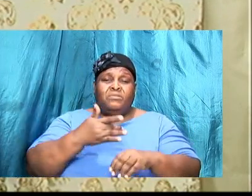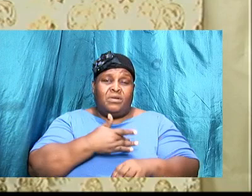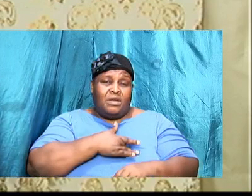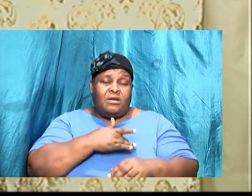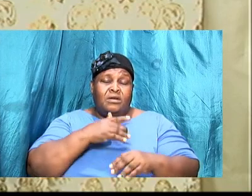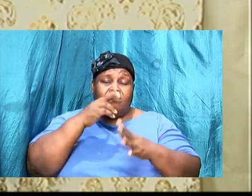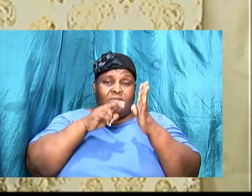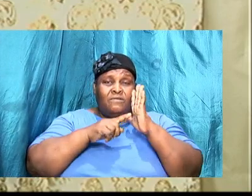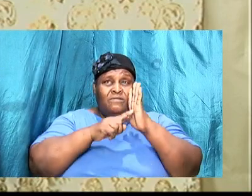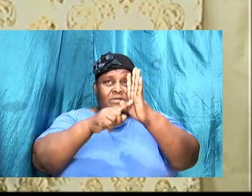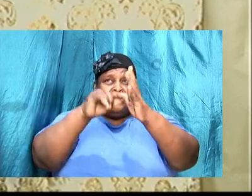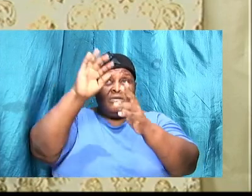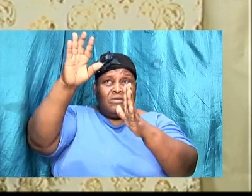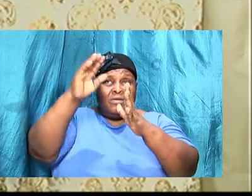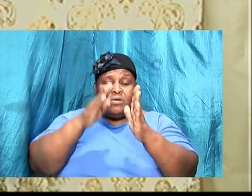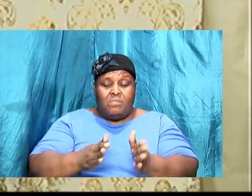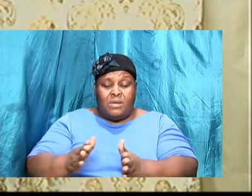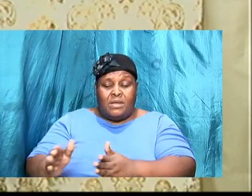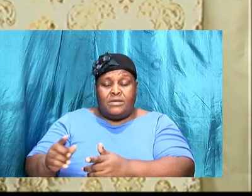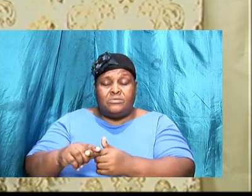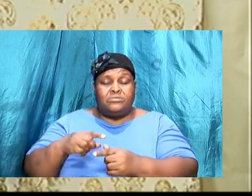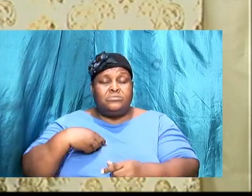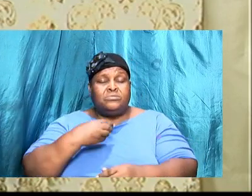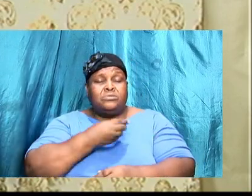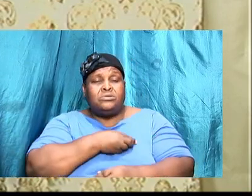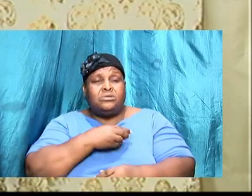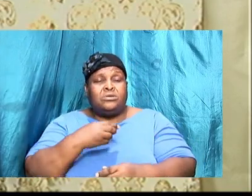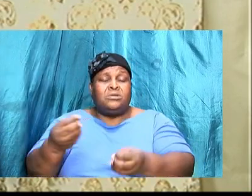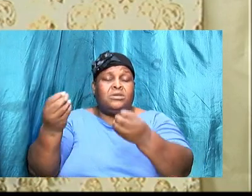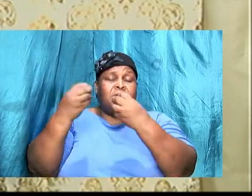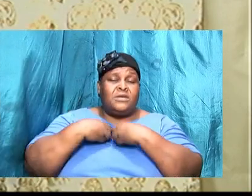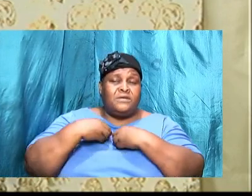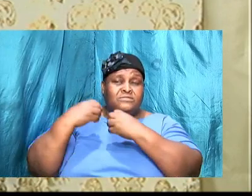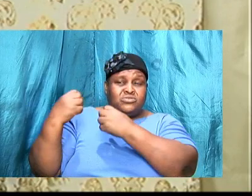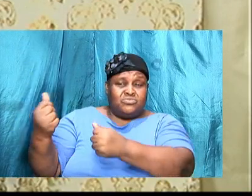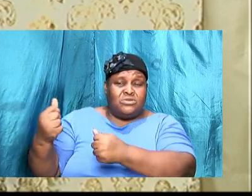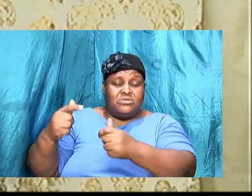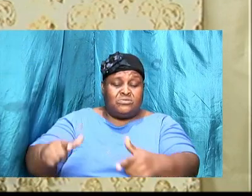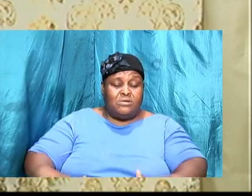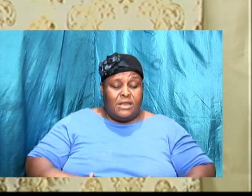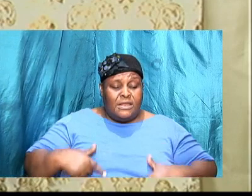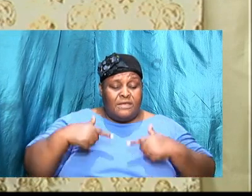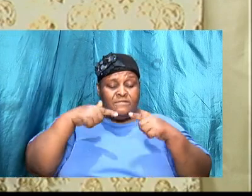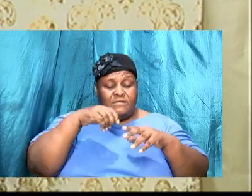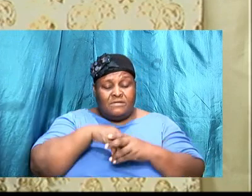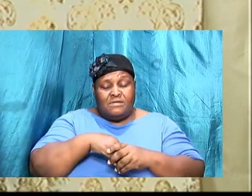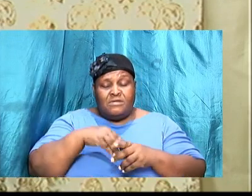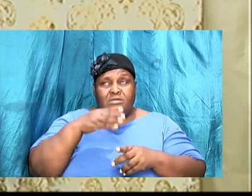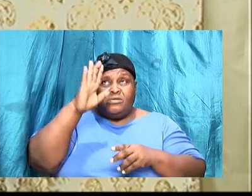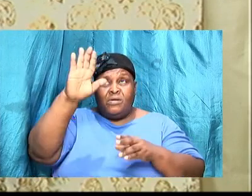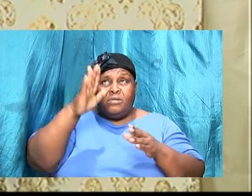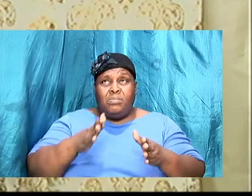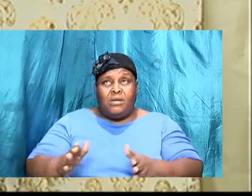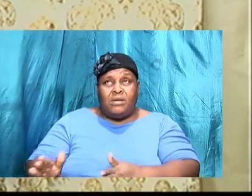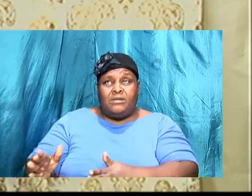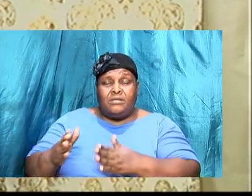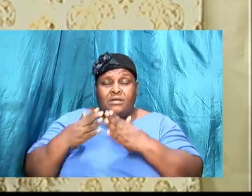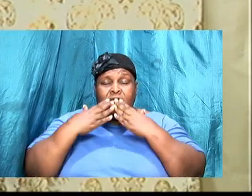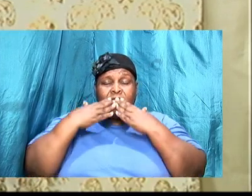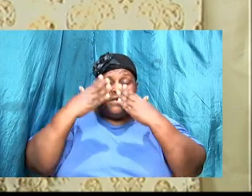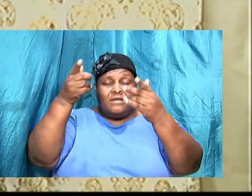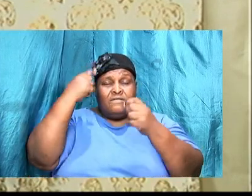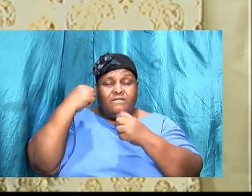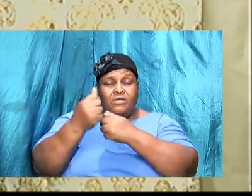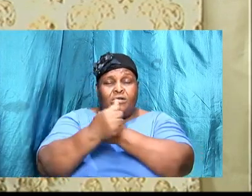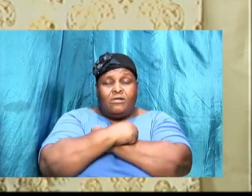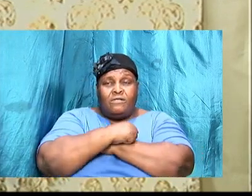reveal your plan to us, and give us the strength to walk within this plan. We thank you for your love and your mercies again, and bless